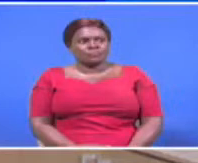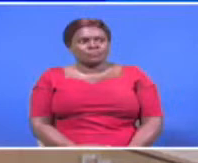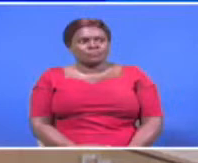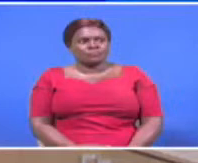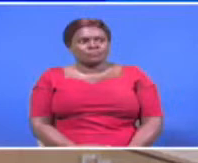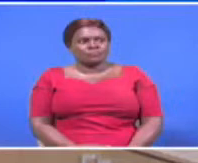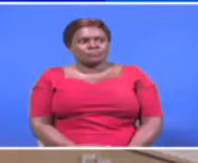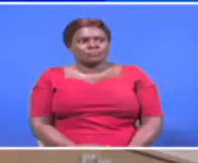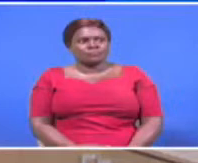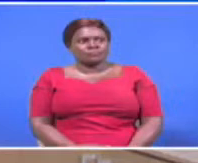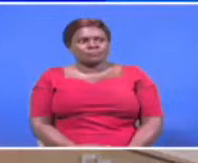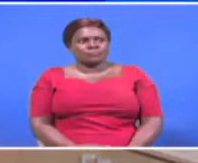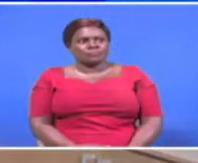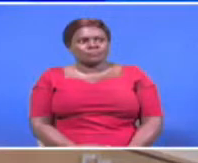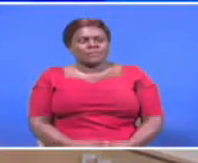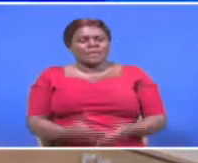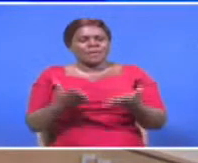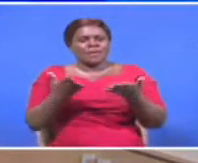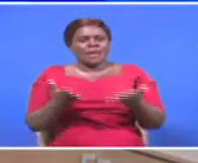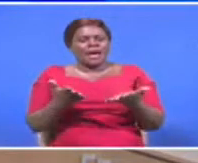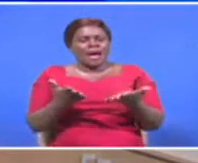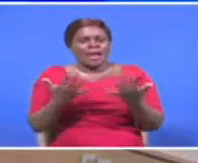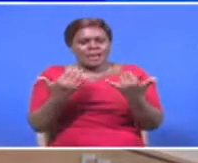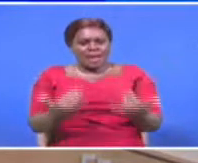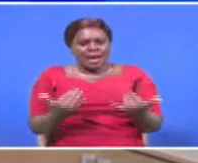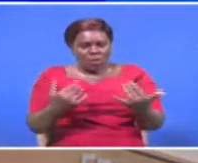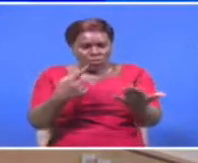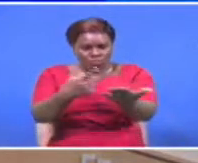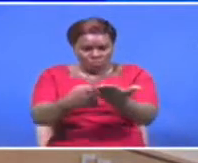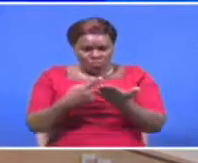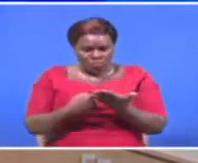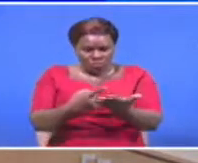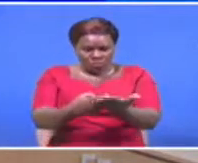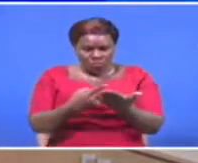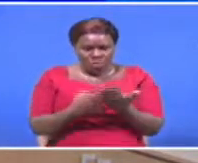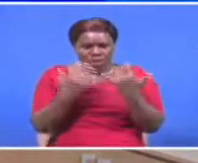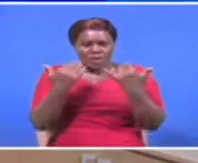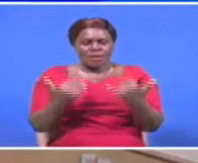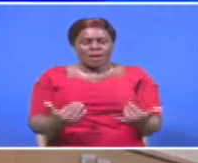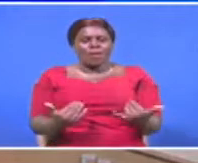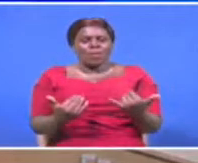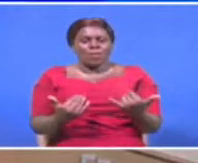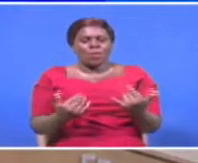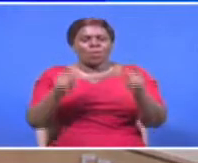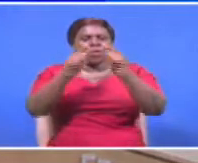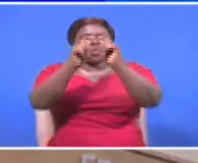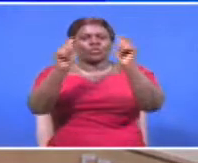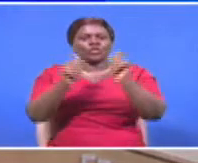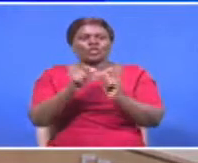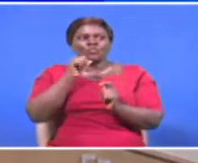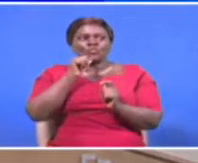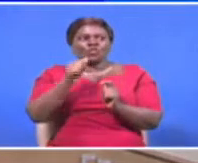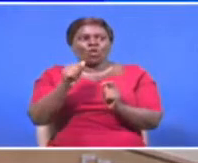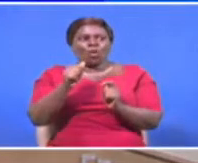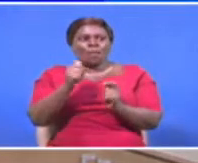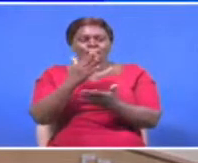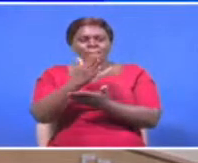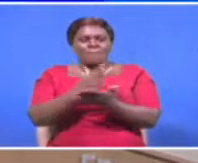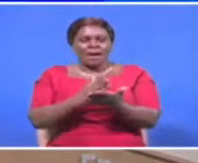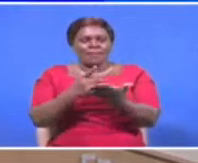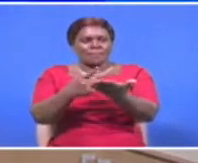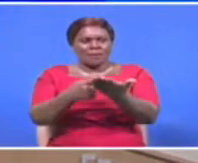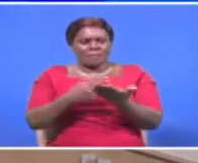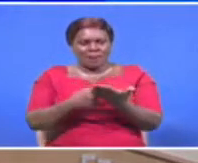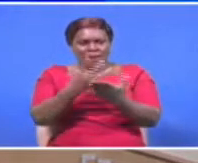council let's move away from that to the current discussion which is now the dialogue team and not the bipartisan team